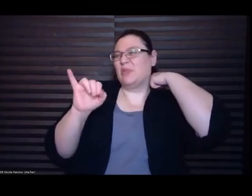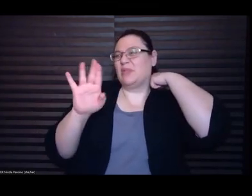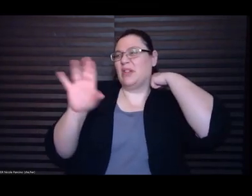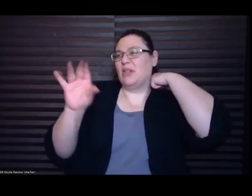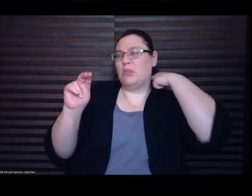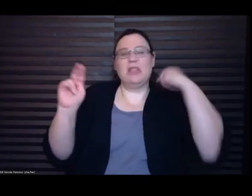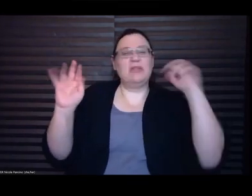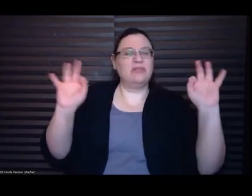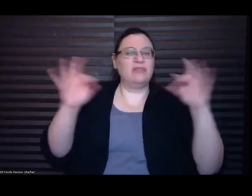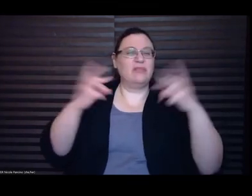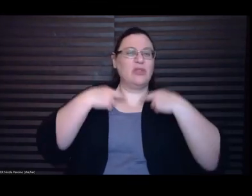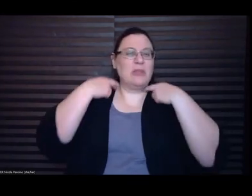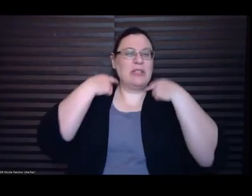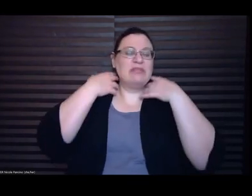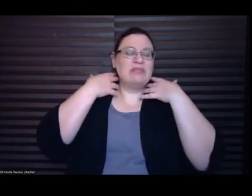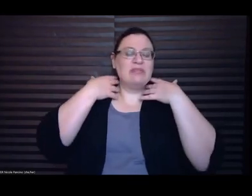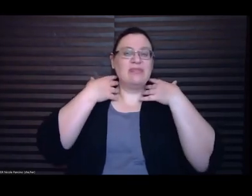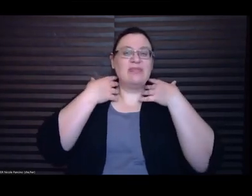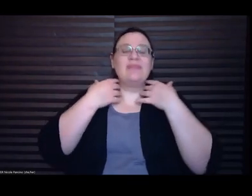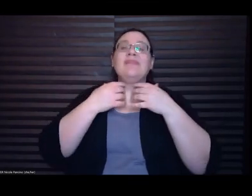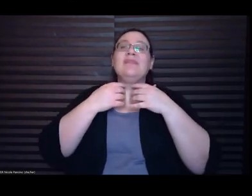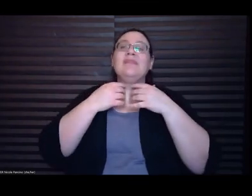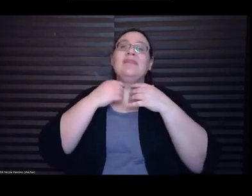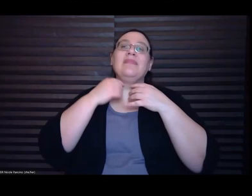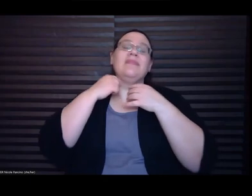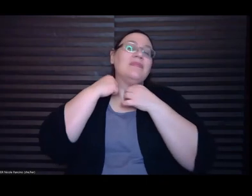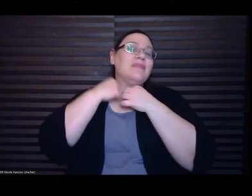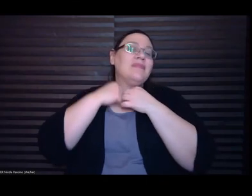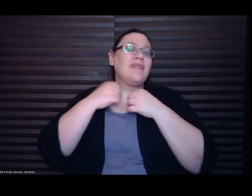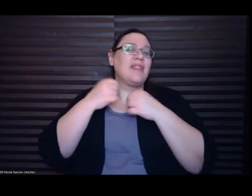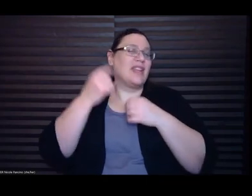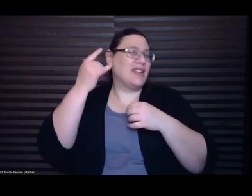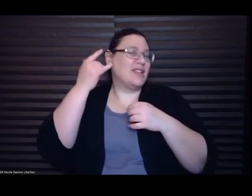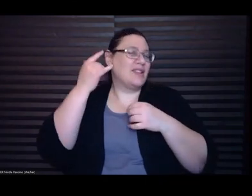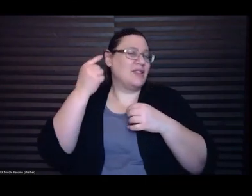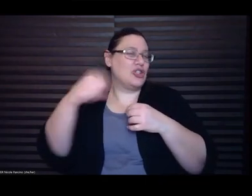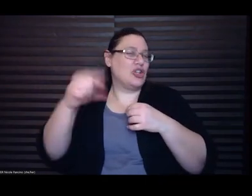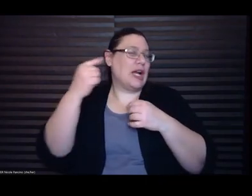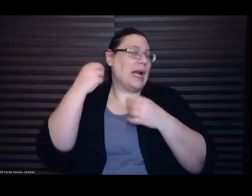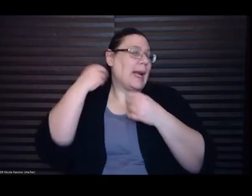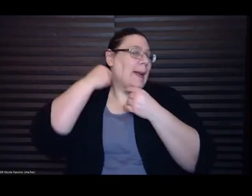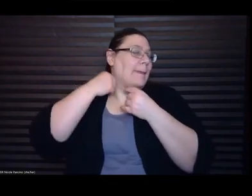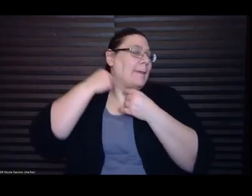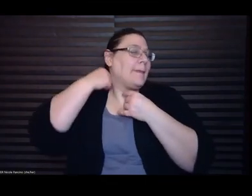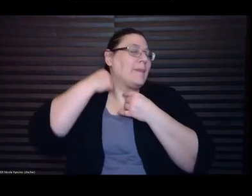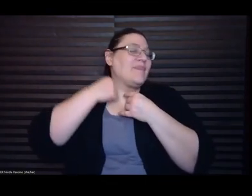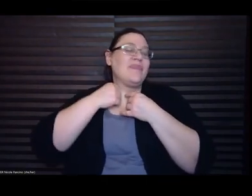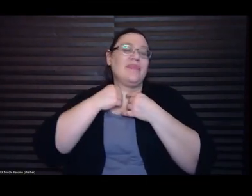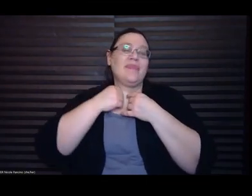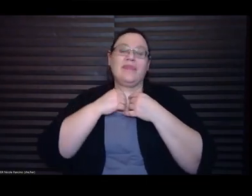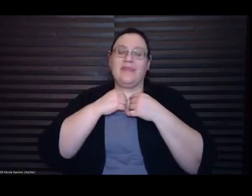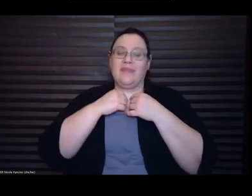glossy length and bring them to rest on the tight bow that sits in the front. He reaches out,